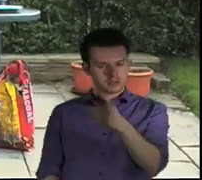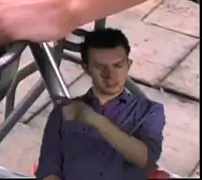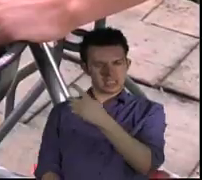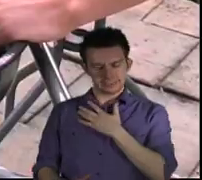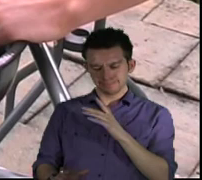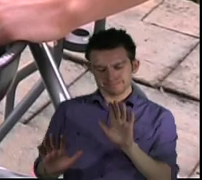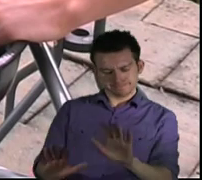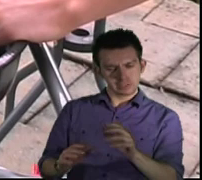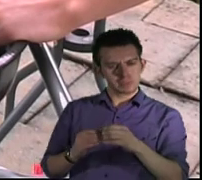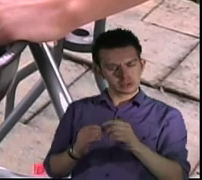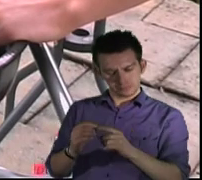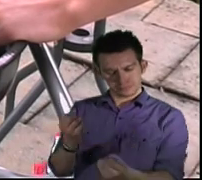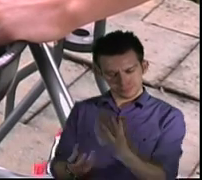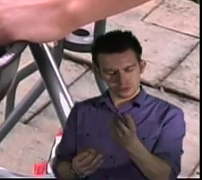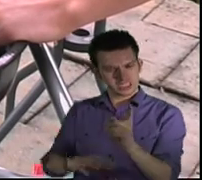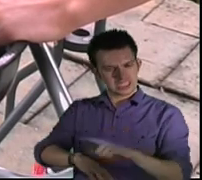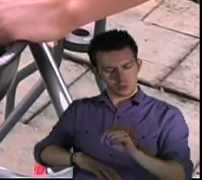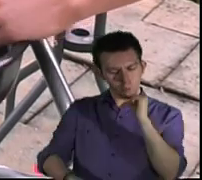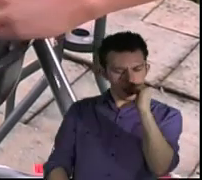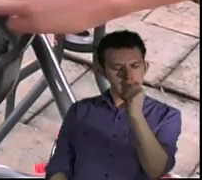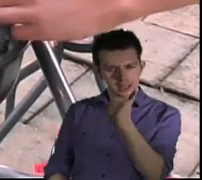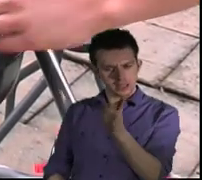doesn't light straight away, just try again.